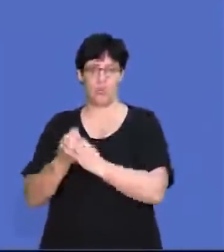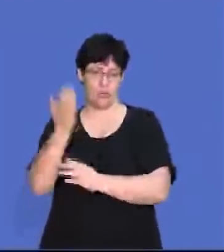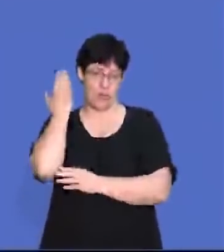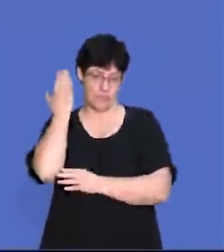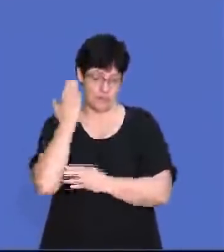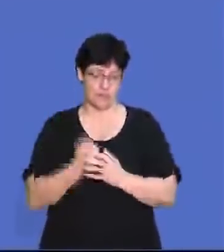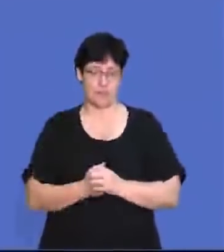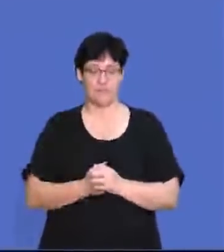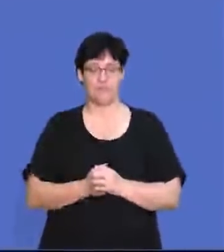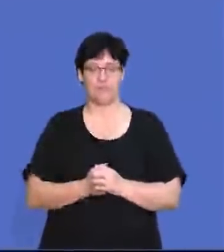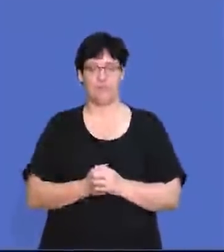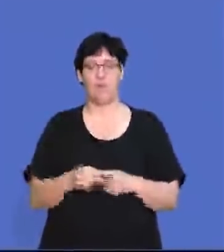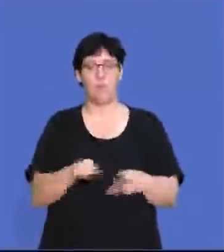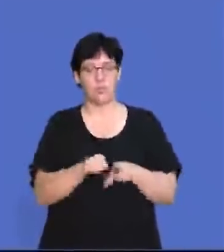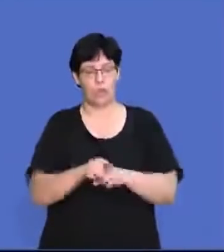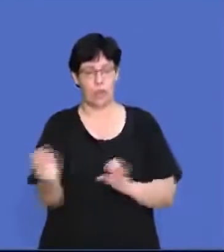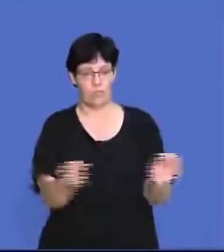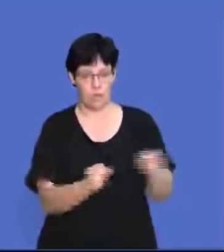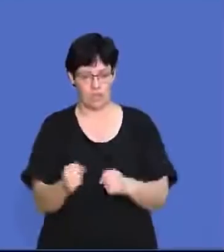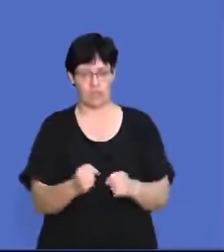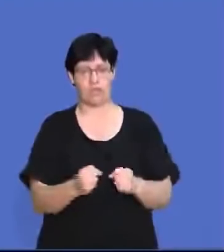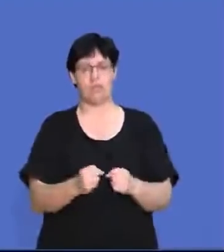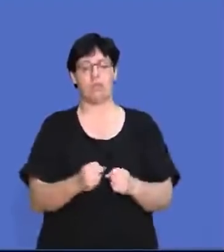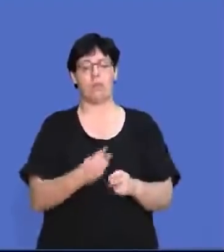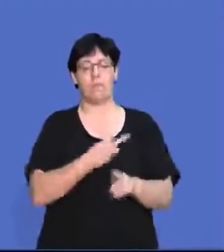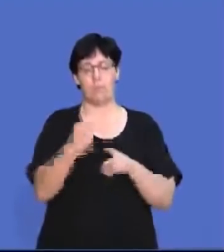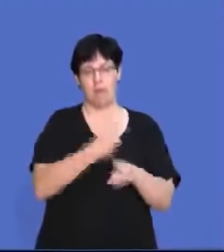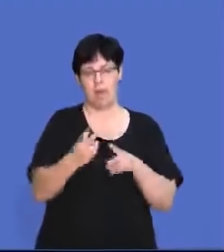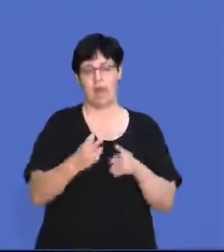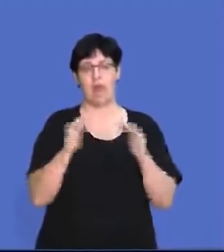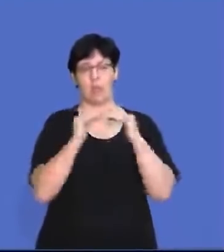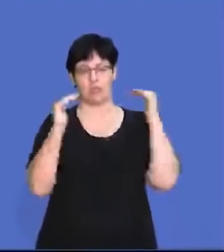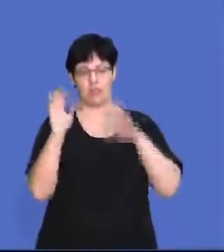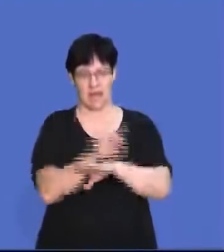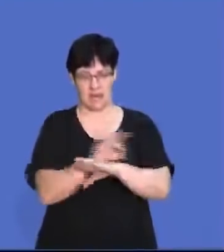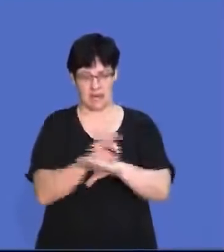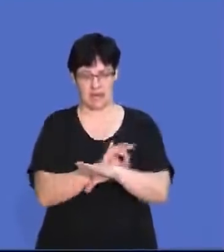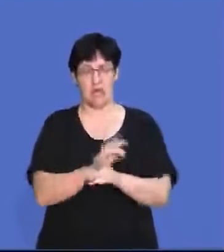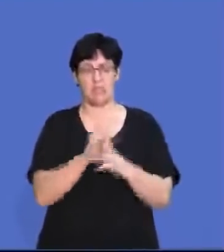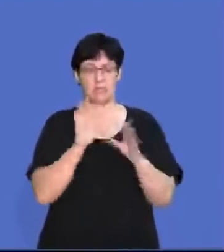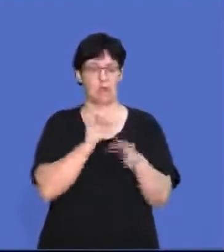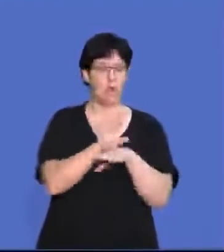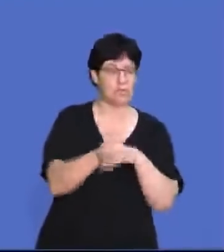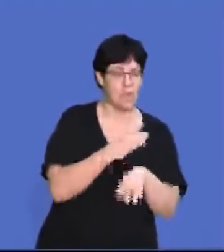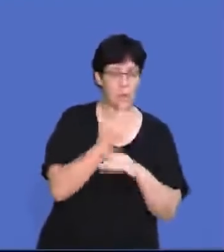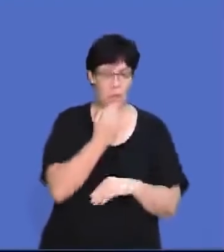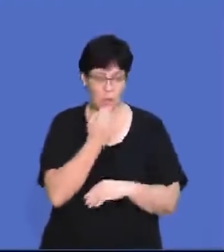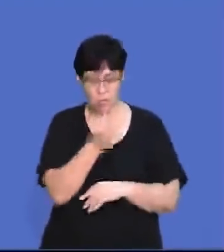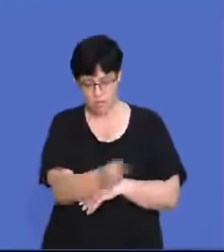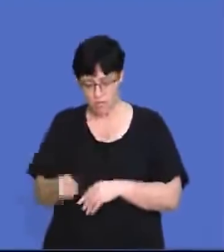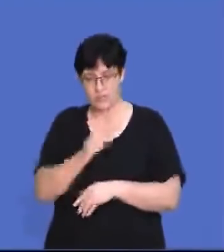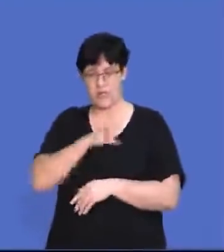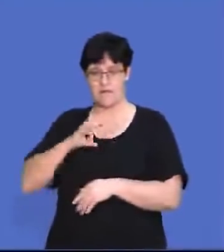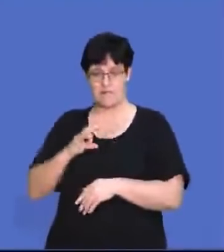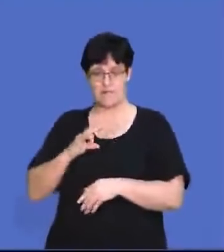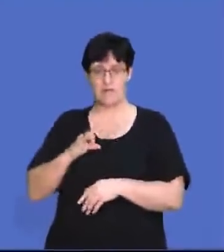in the past. We have to prepare an employment equity plan in consultation with